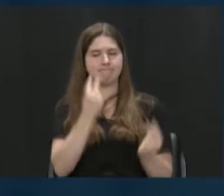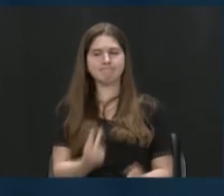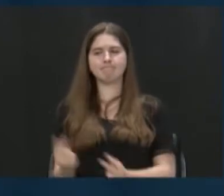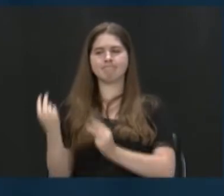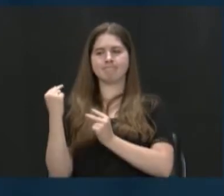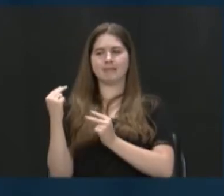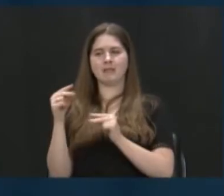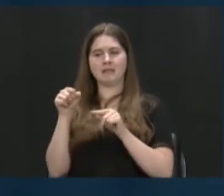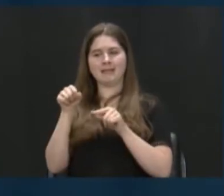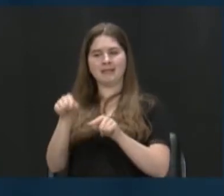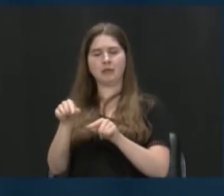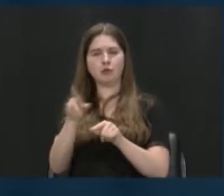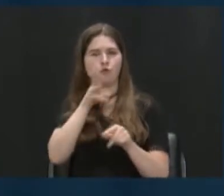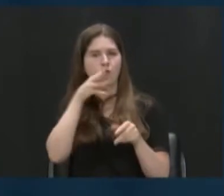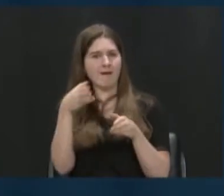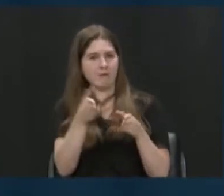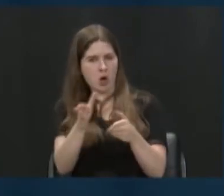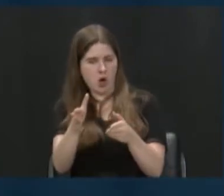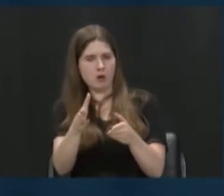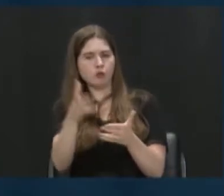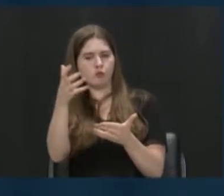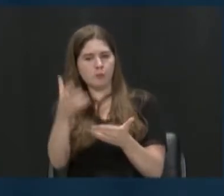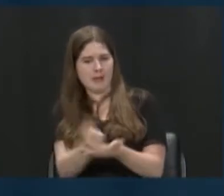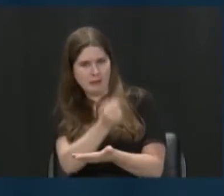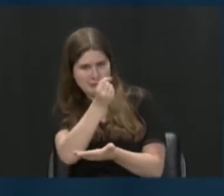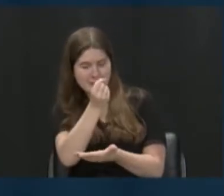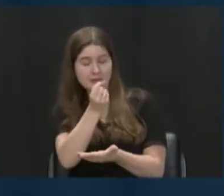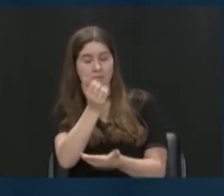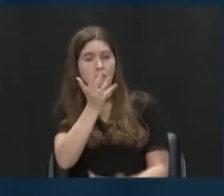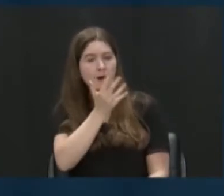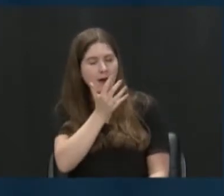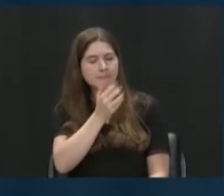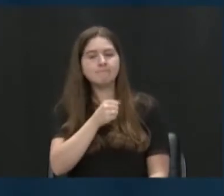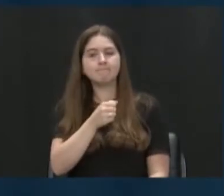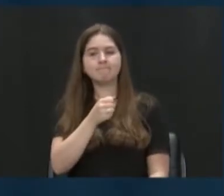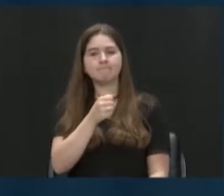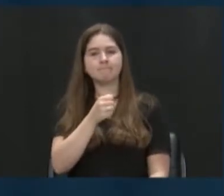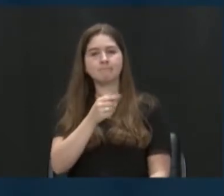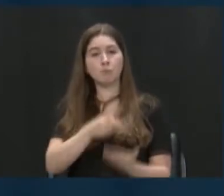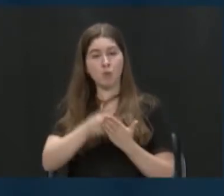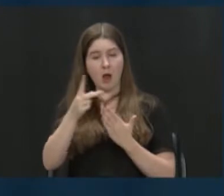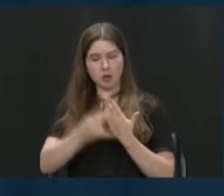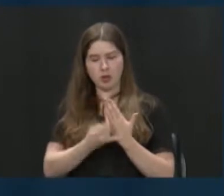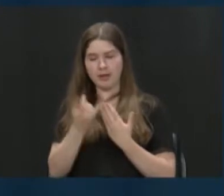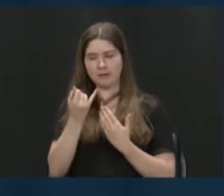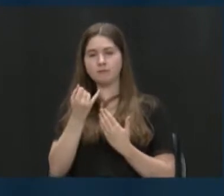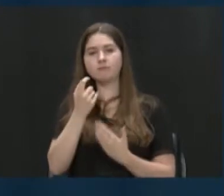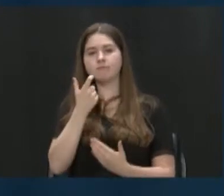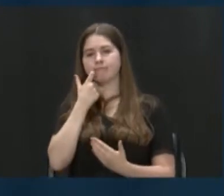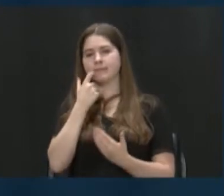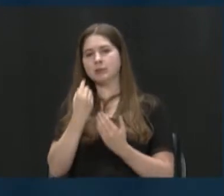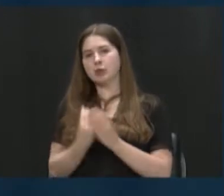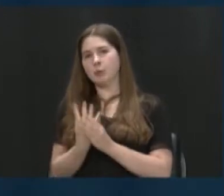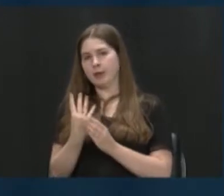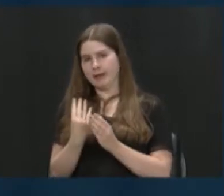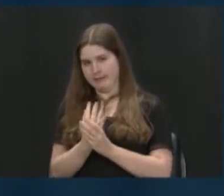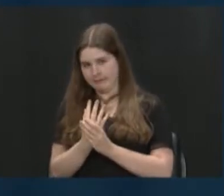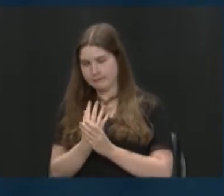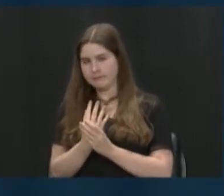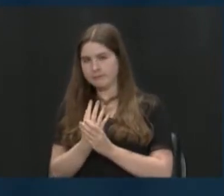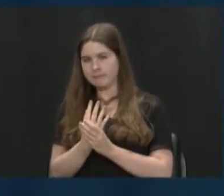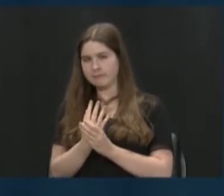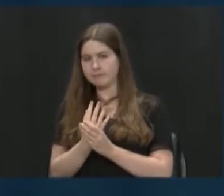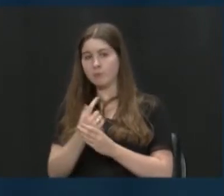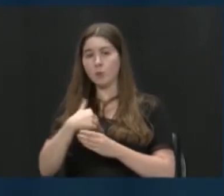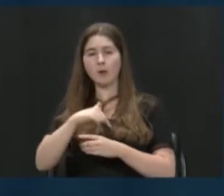and, like, the resources that the river gives Dayton. We did a project this last spring where we made a video for Dayton's